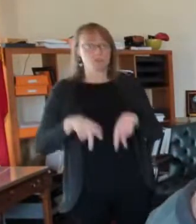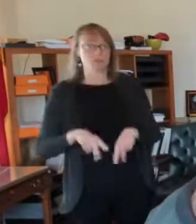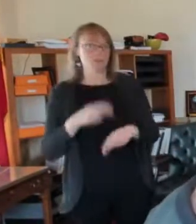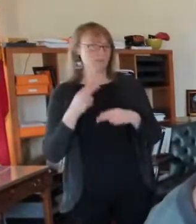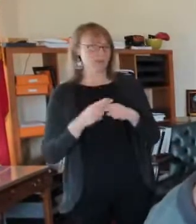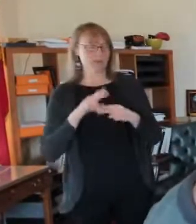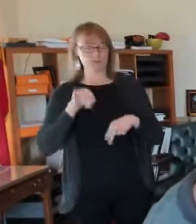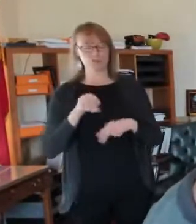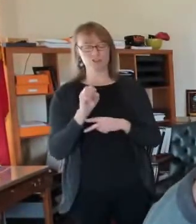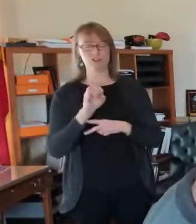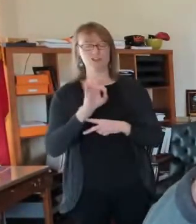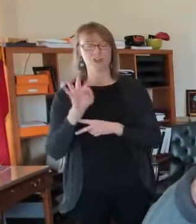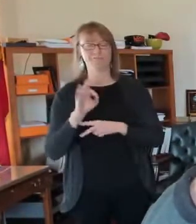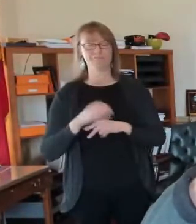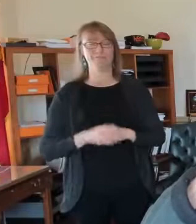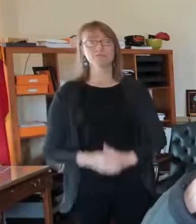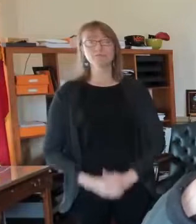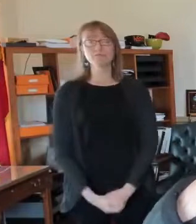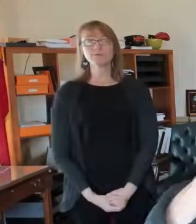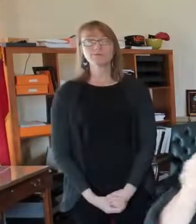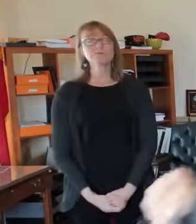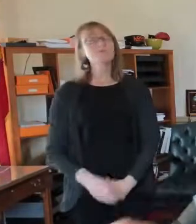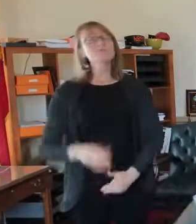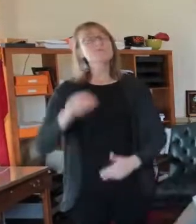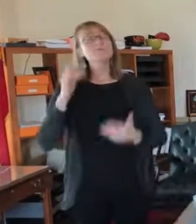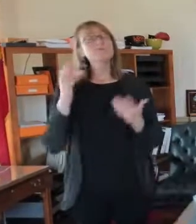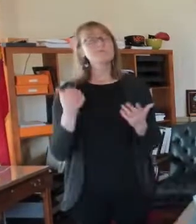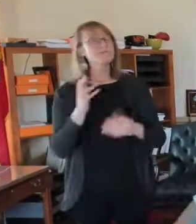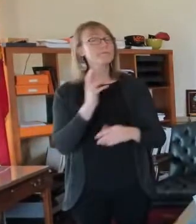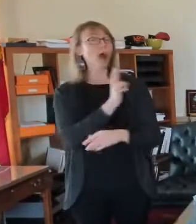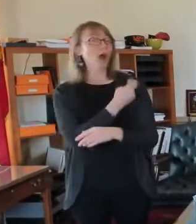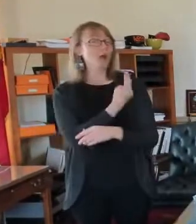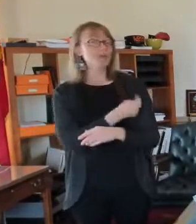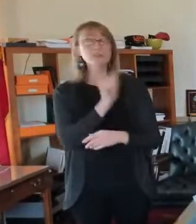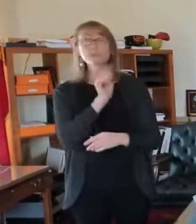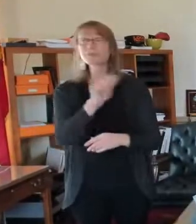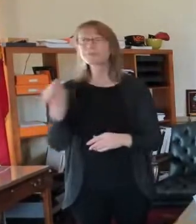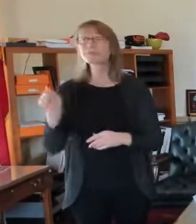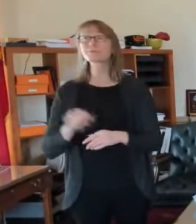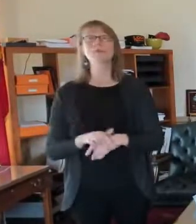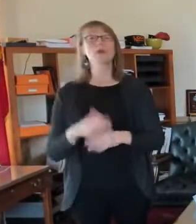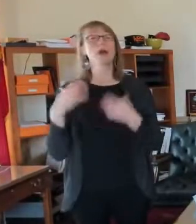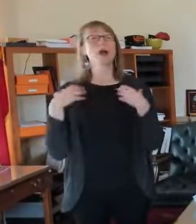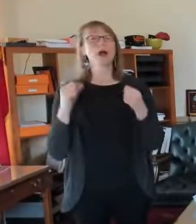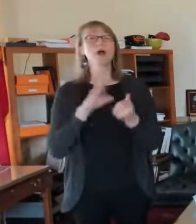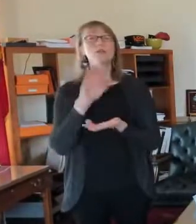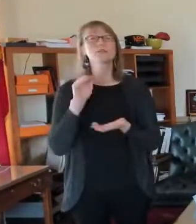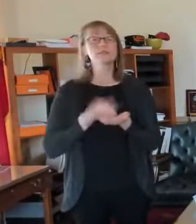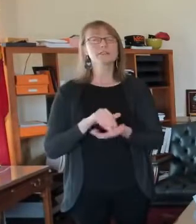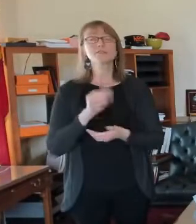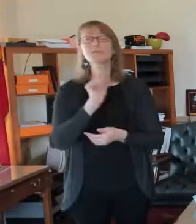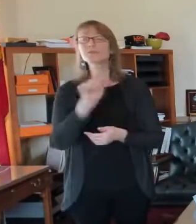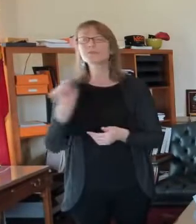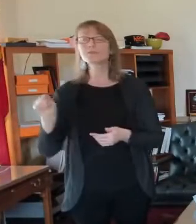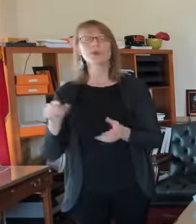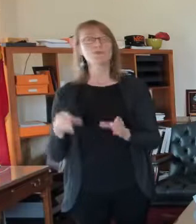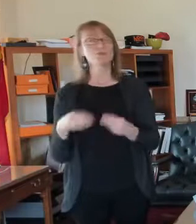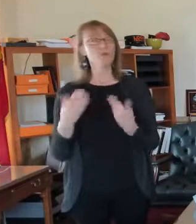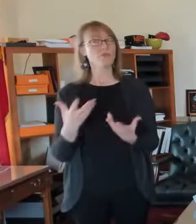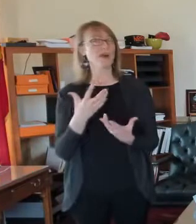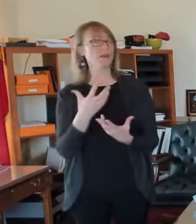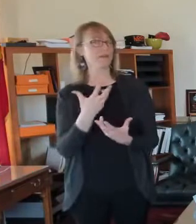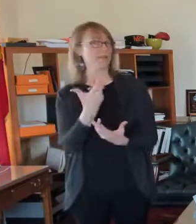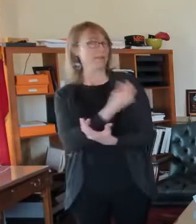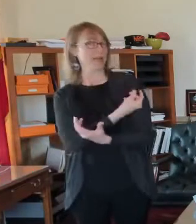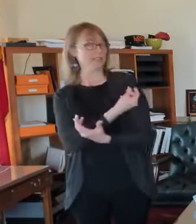hospitals, pharmacies, federally qualified health centers. Is there a centralized location where that is tracked